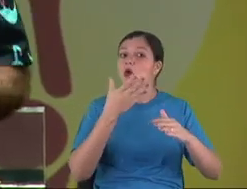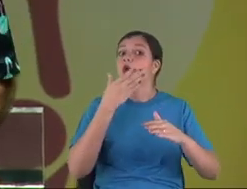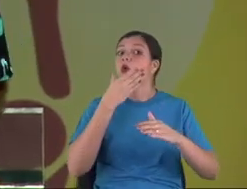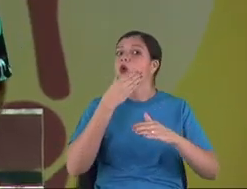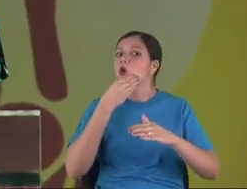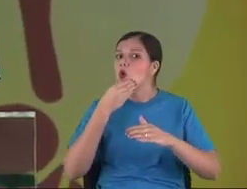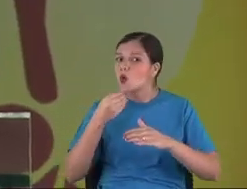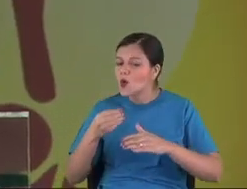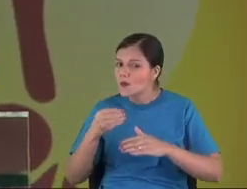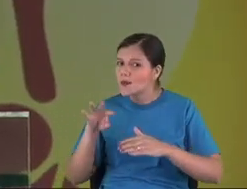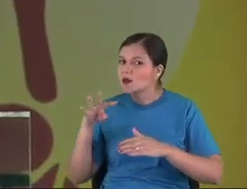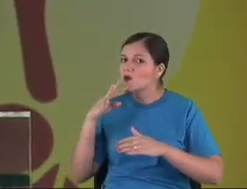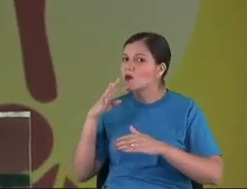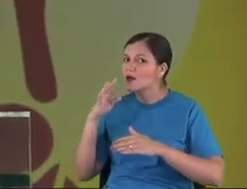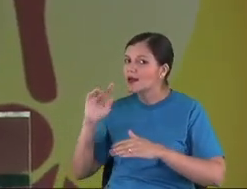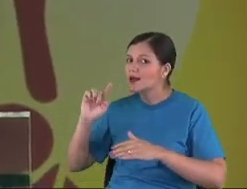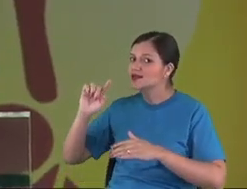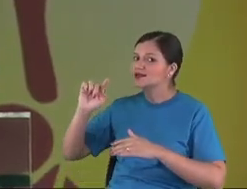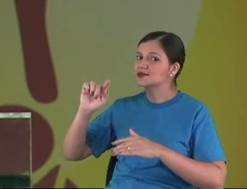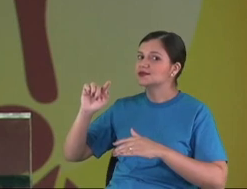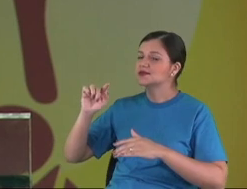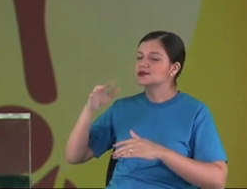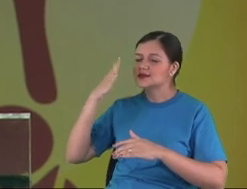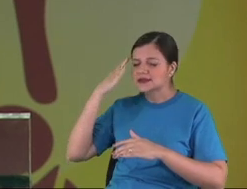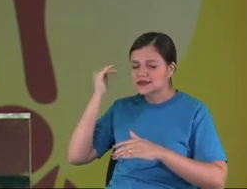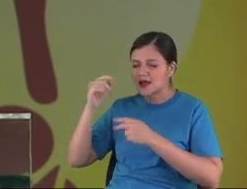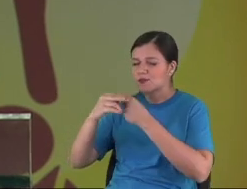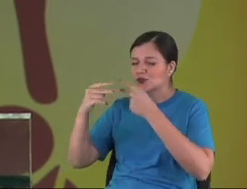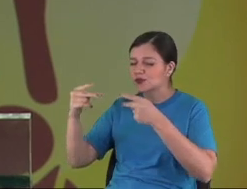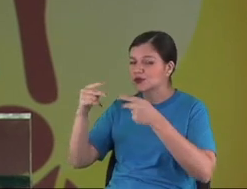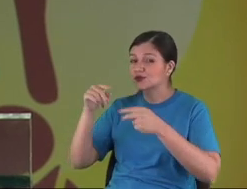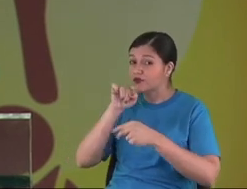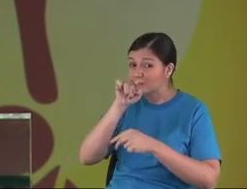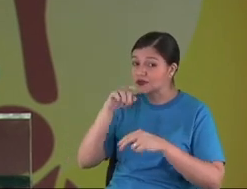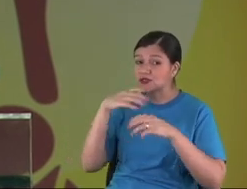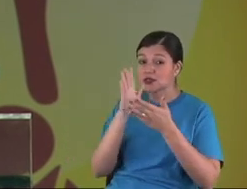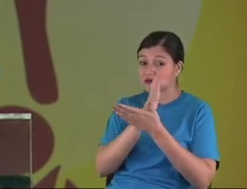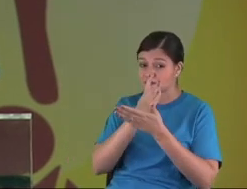Sometimes men know more men than you think you do.